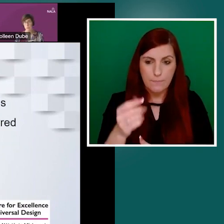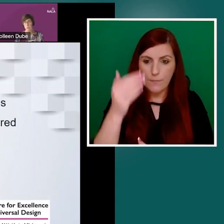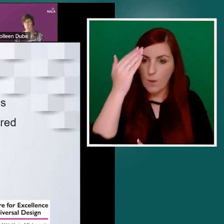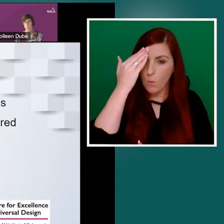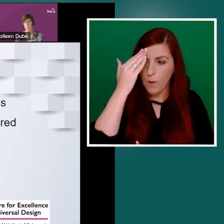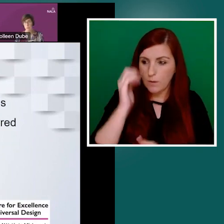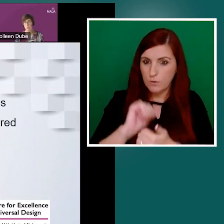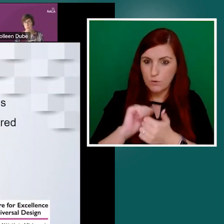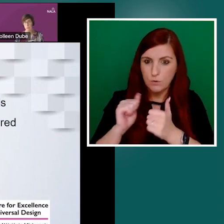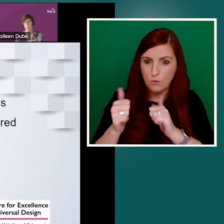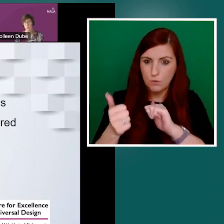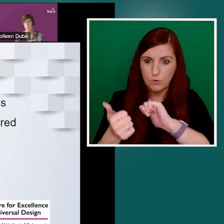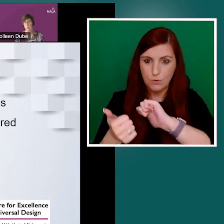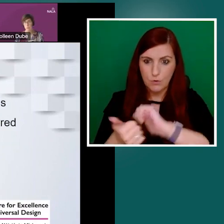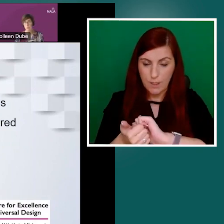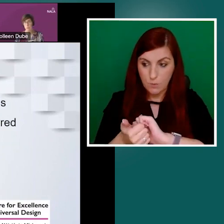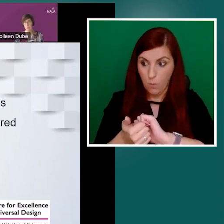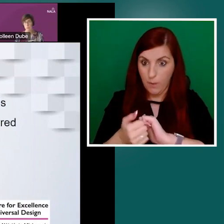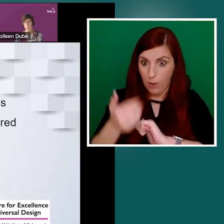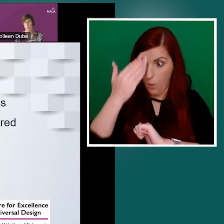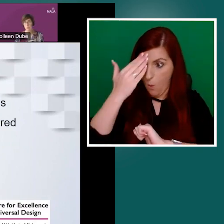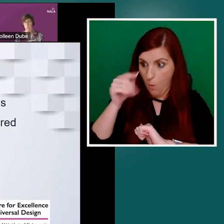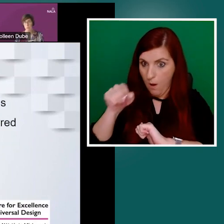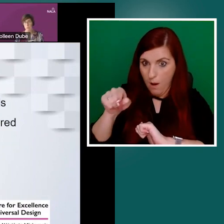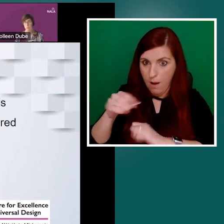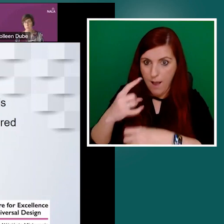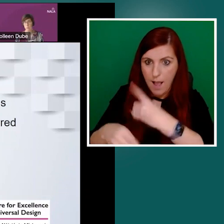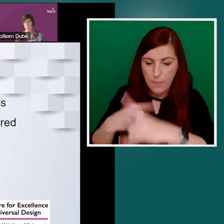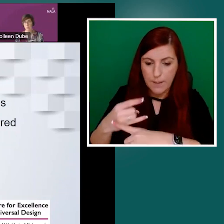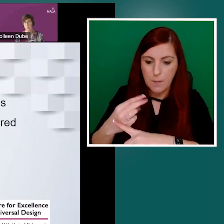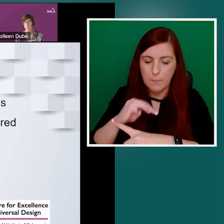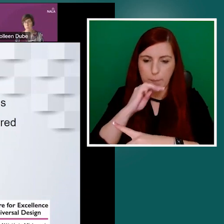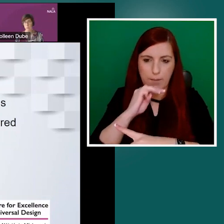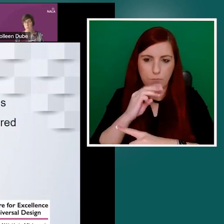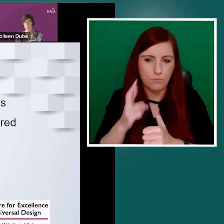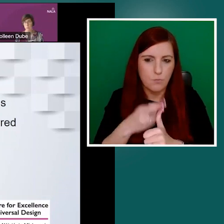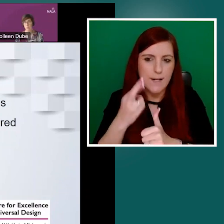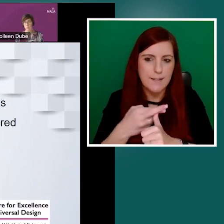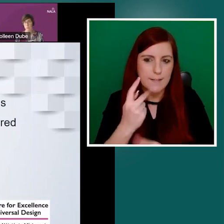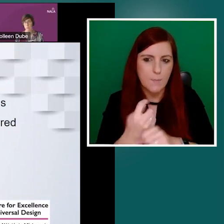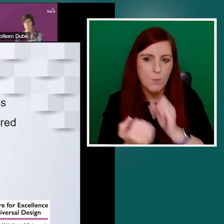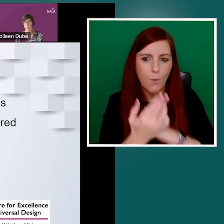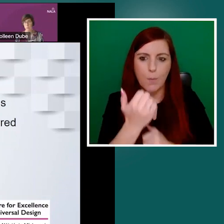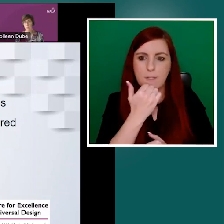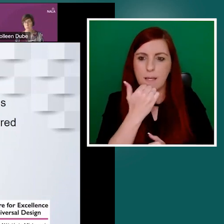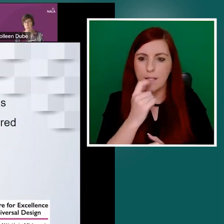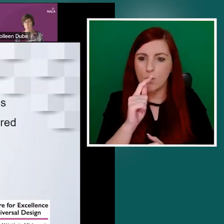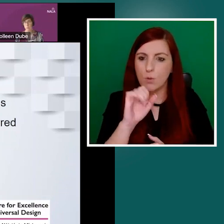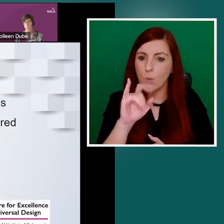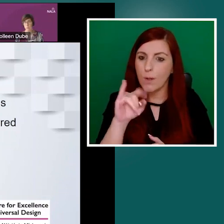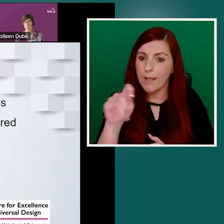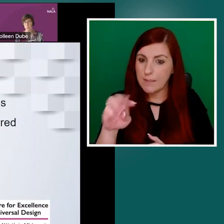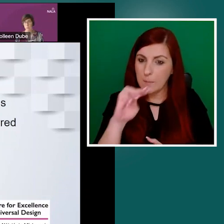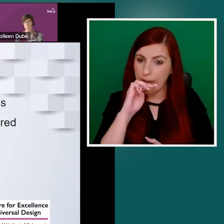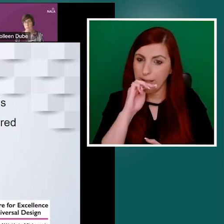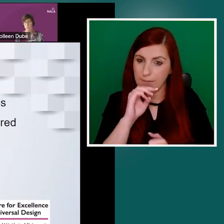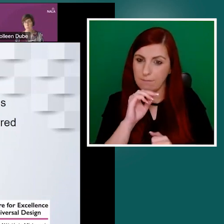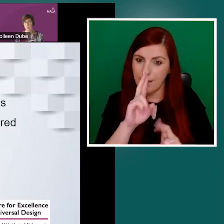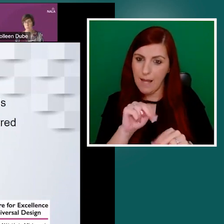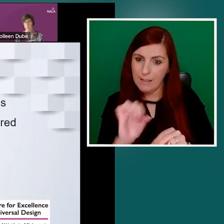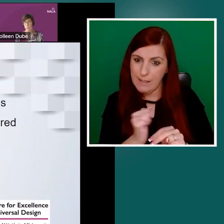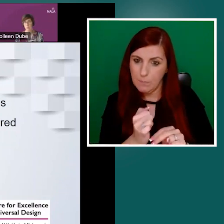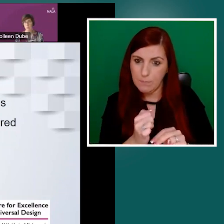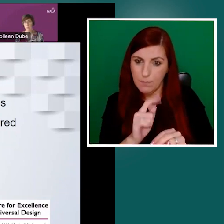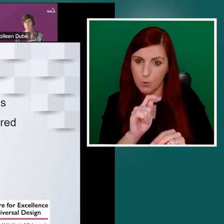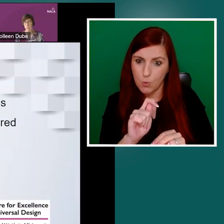updating the toolkit just to stay up to date. And we also conducted some rounds of getting